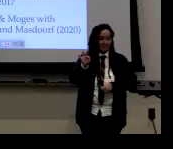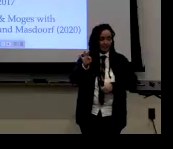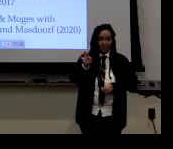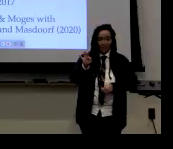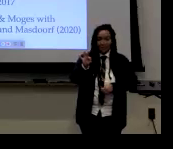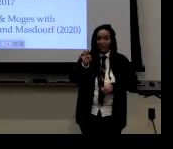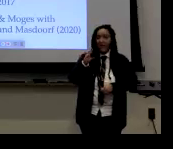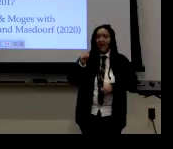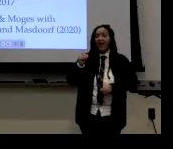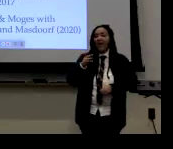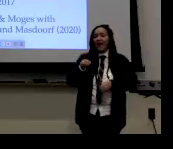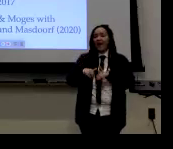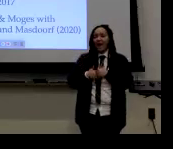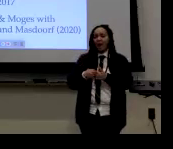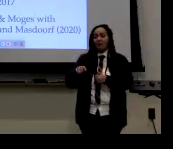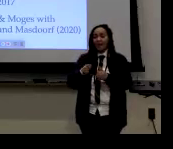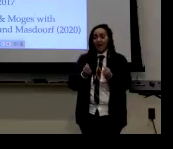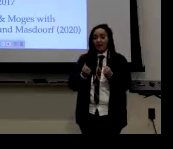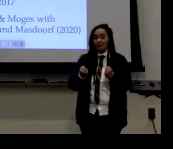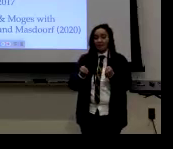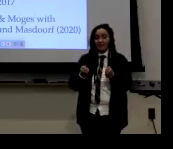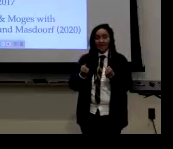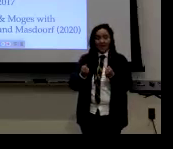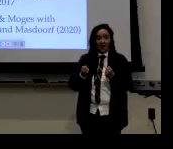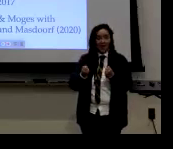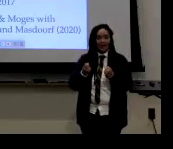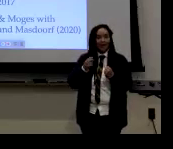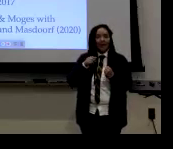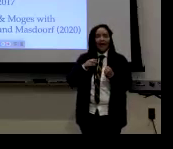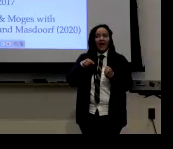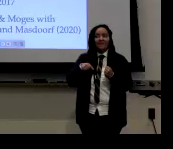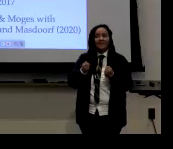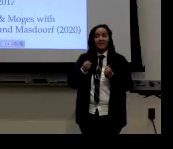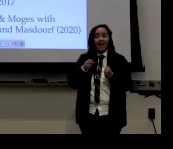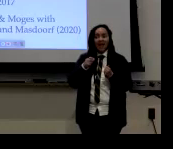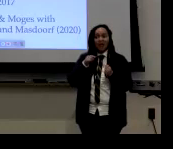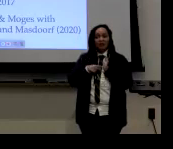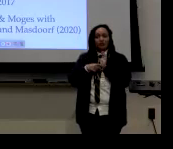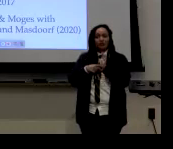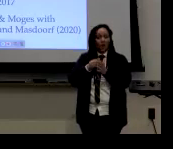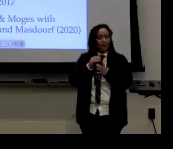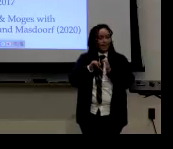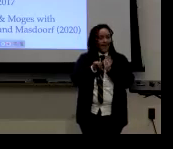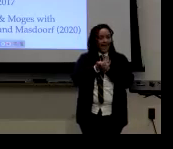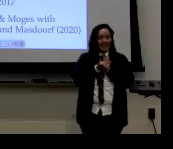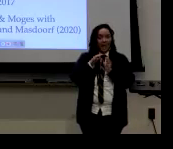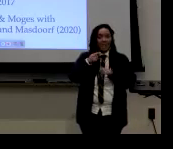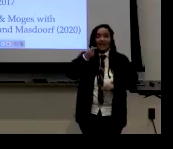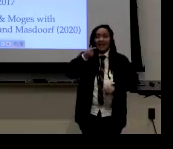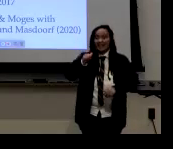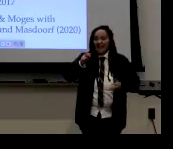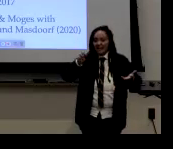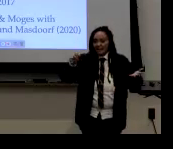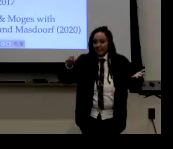signers in San Francisco, and he recorded how they signed and showed